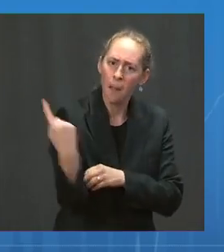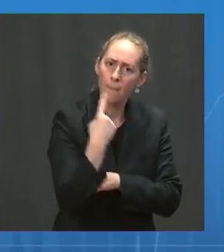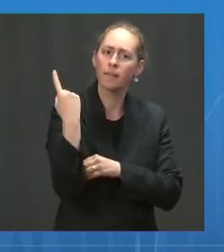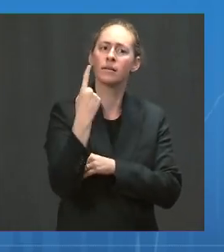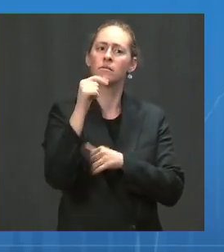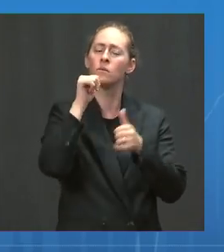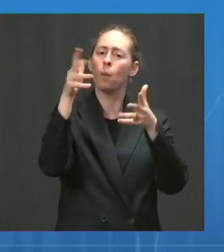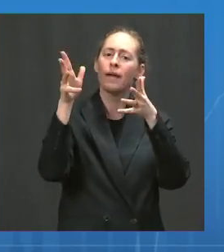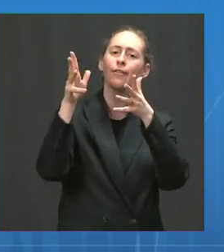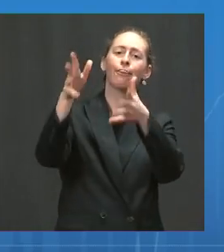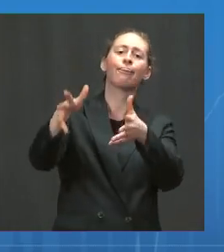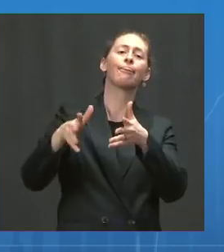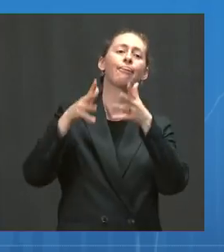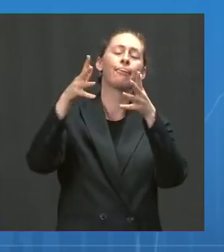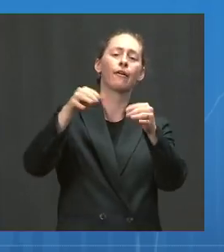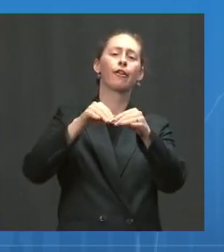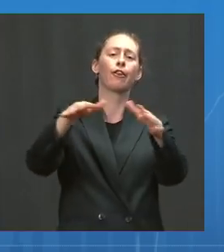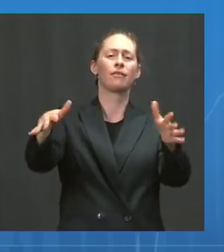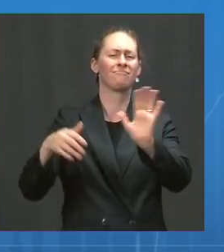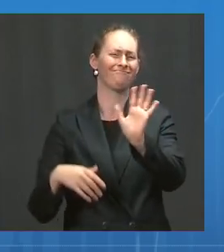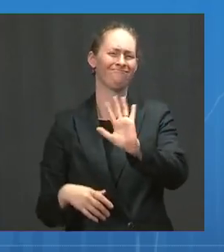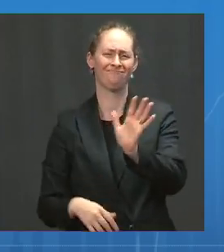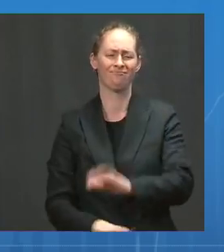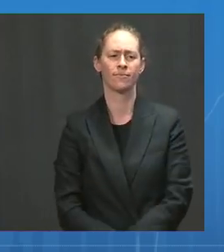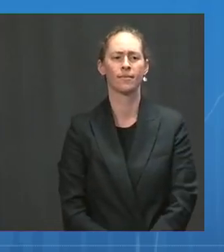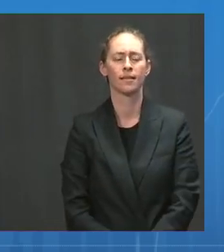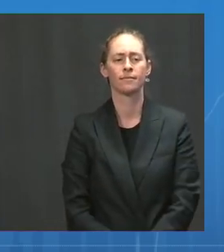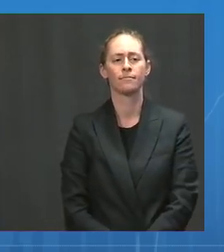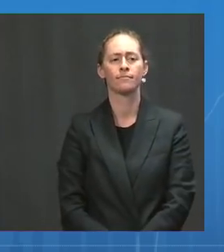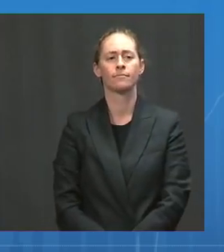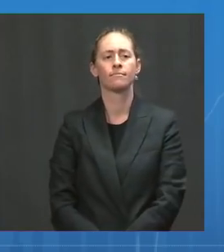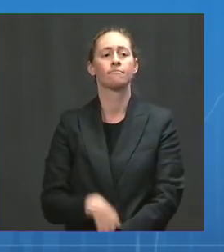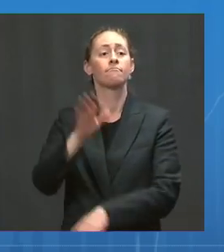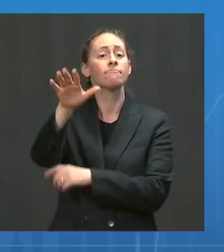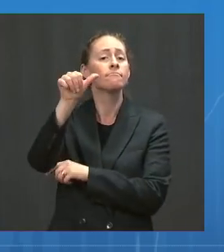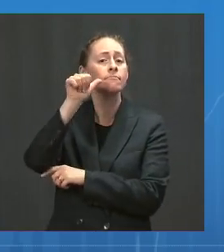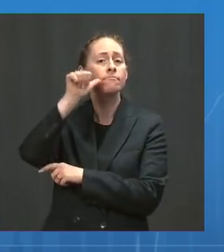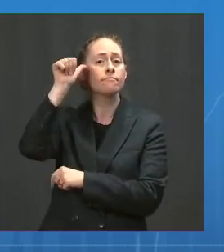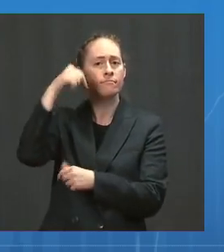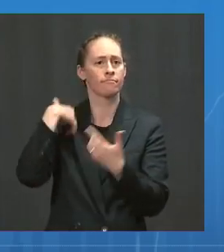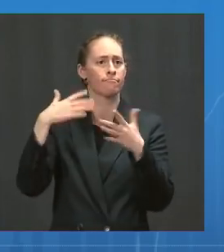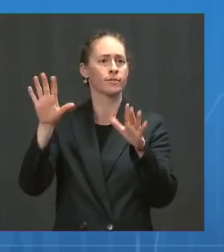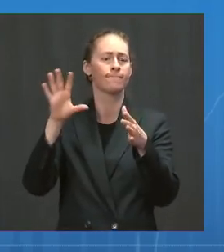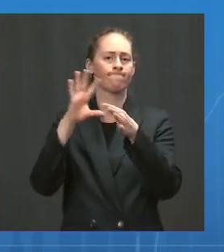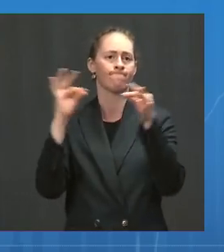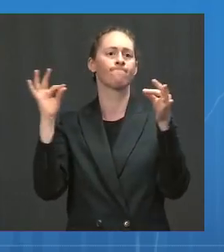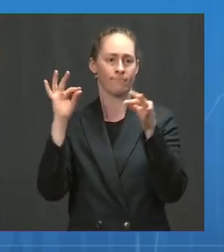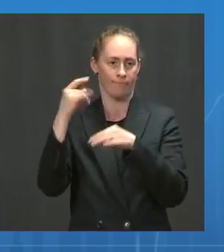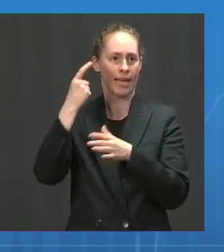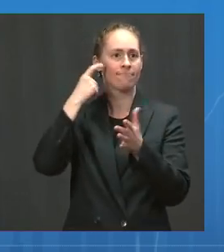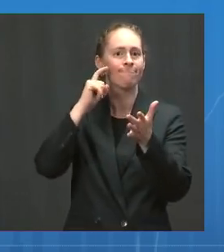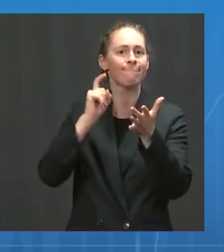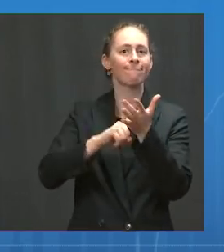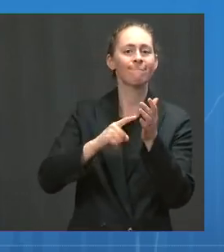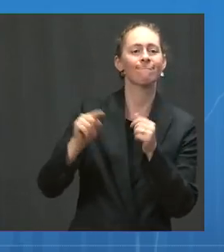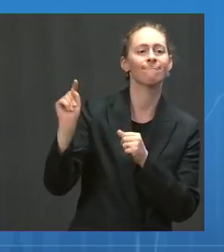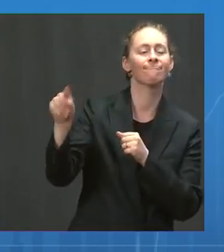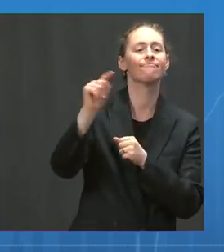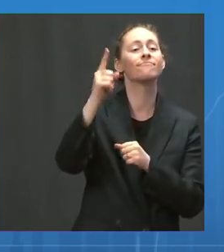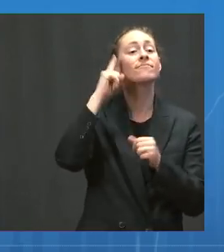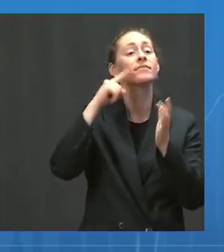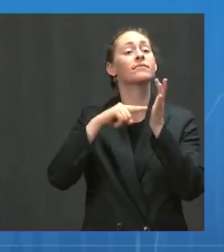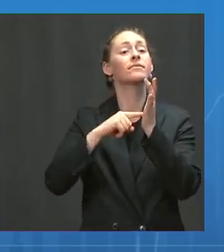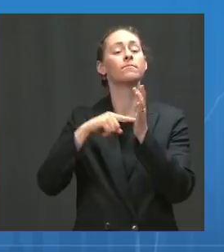platforms. Shortly after releasing the advisory, we saw organizations like the Rockefeller Foundation, the Digital Public Library of